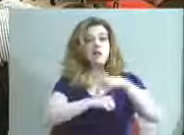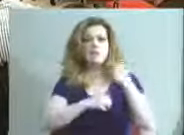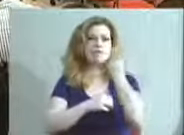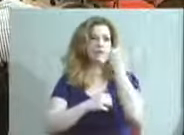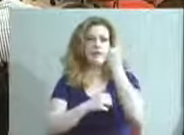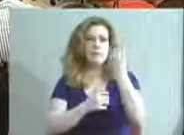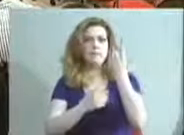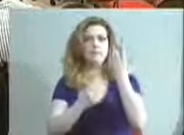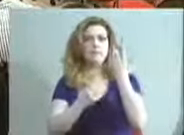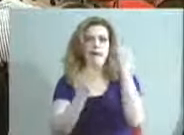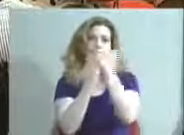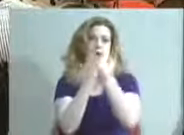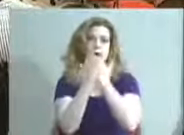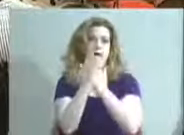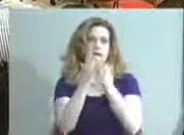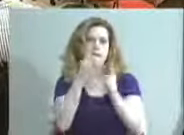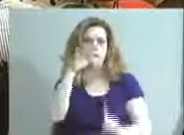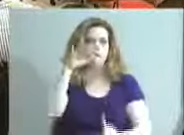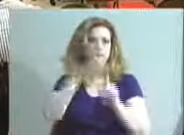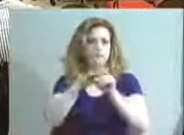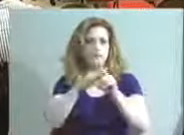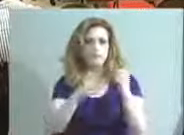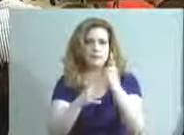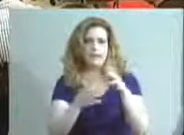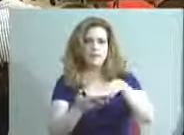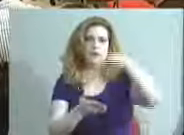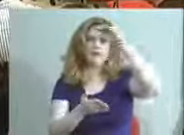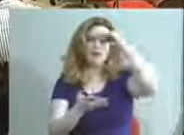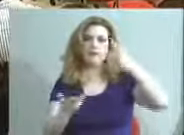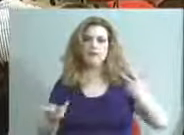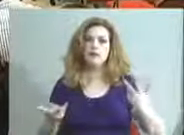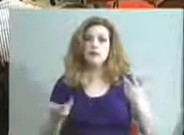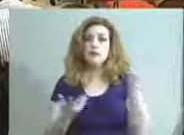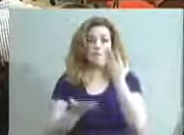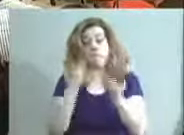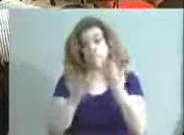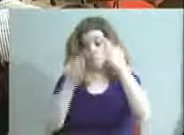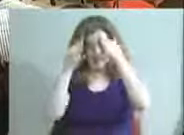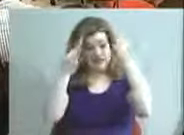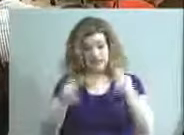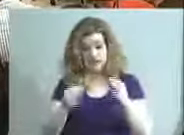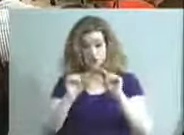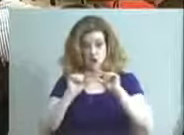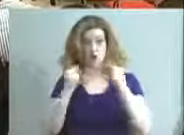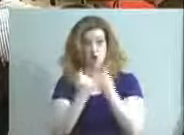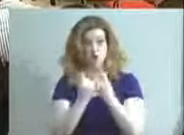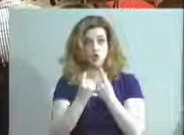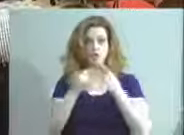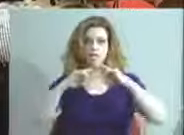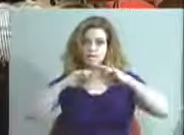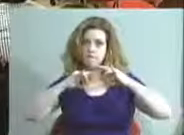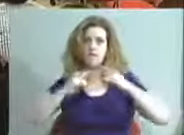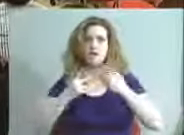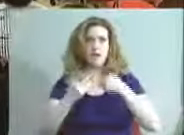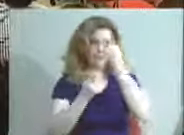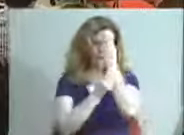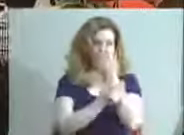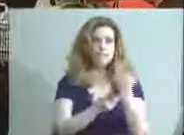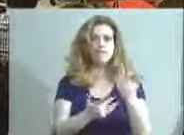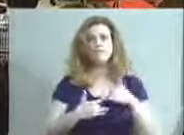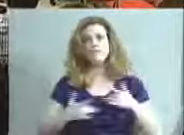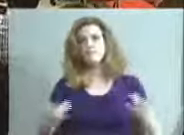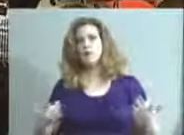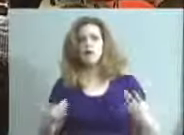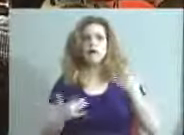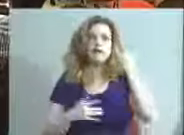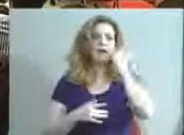get something, and there might be some decision that we, that the group wants to give, you know, us to give some feedback on